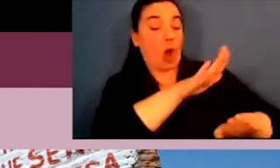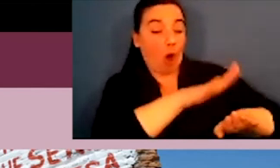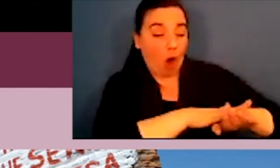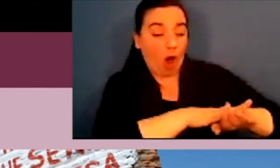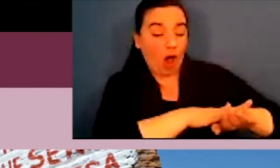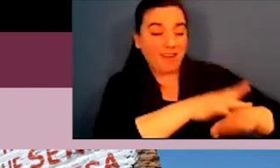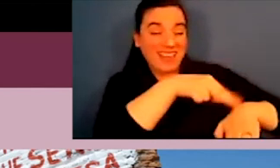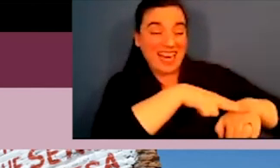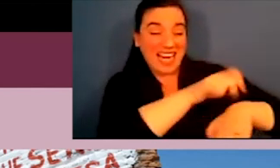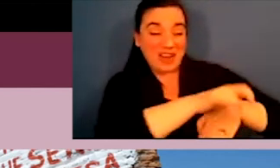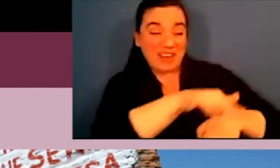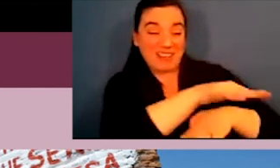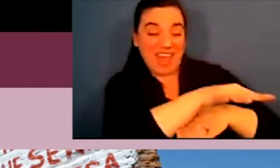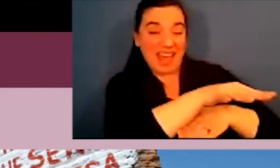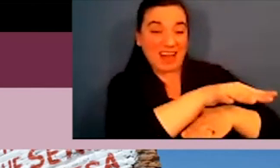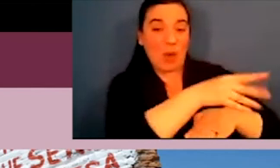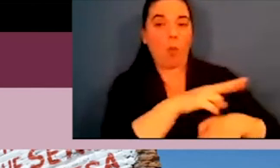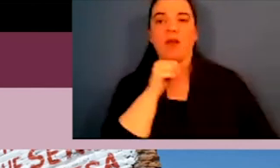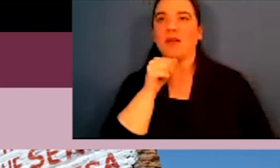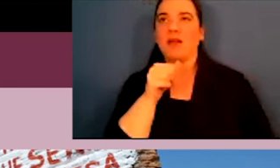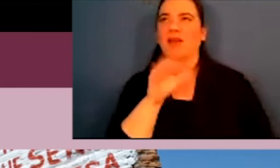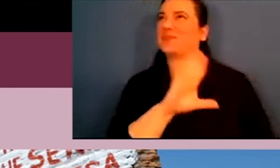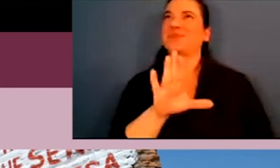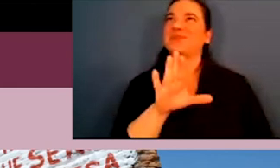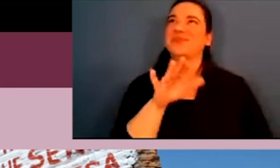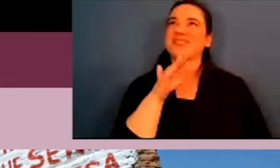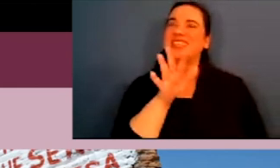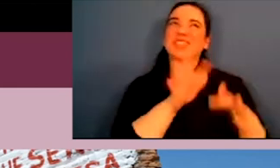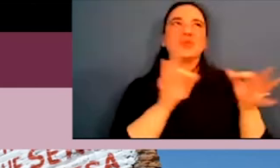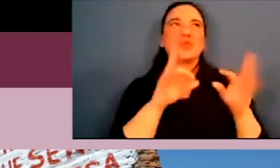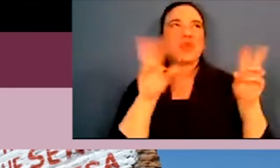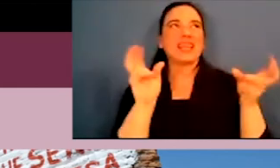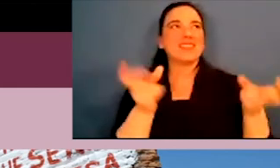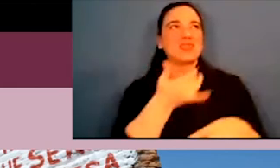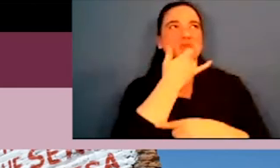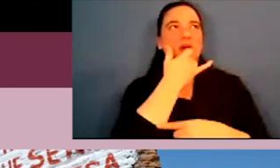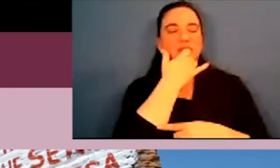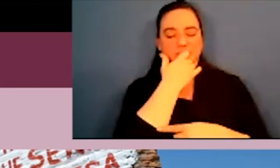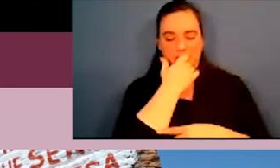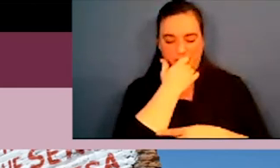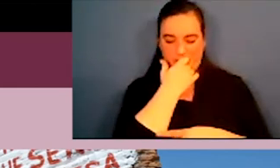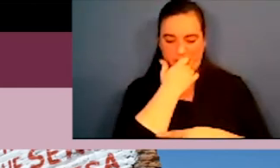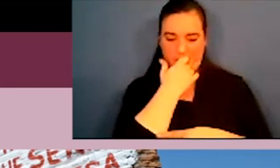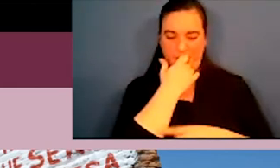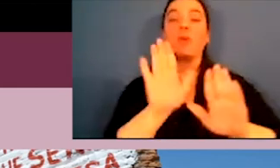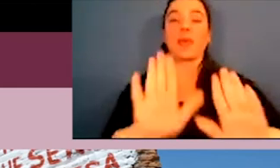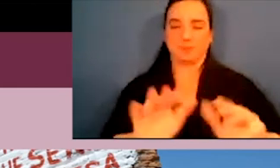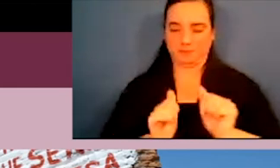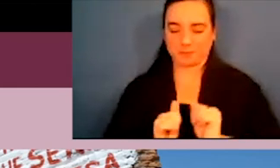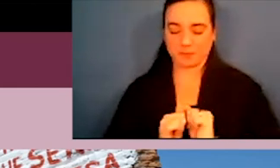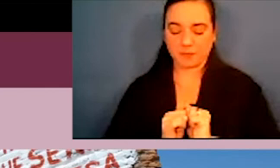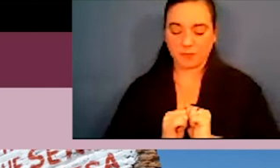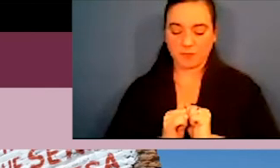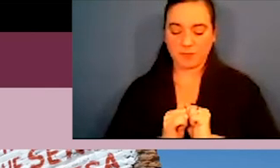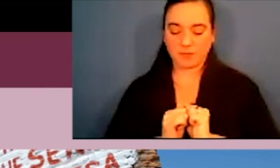to living on the, the native land or not. Let me try to rephrase